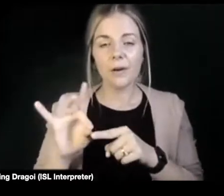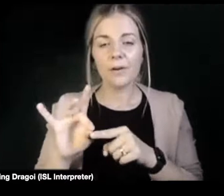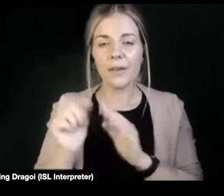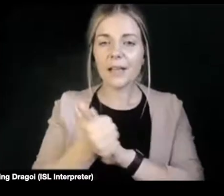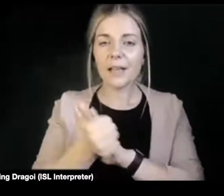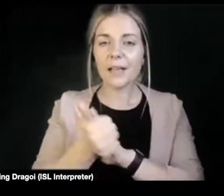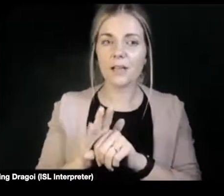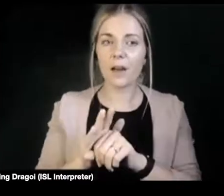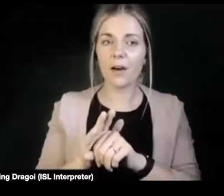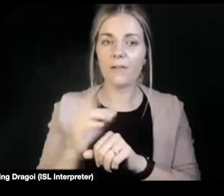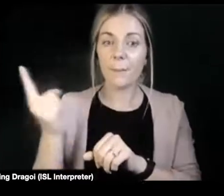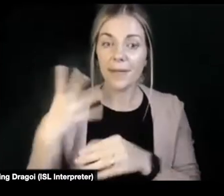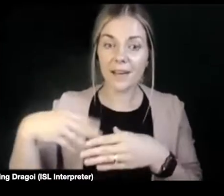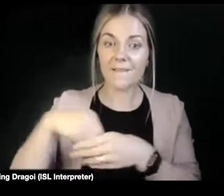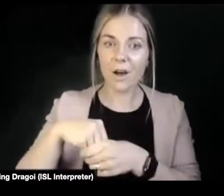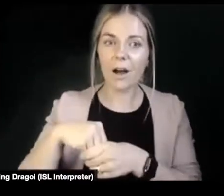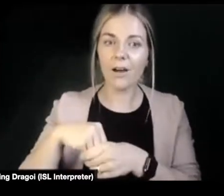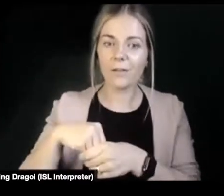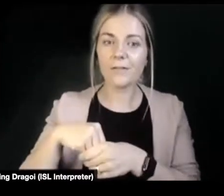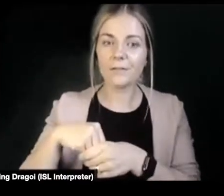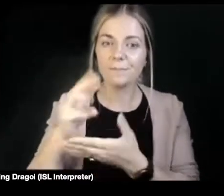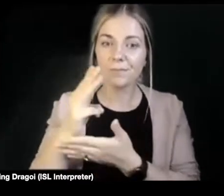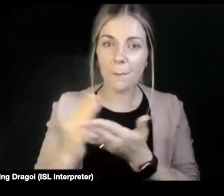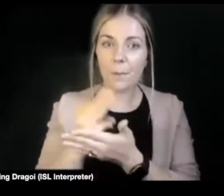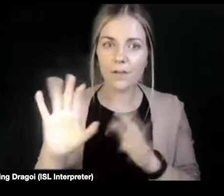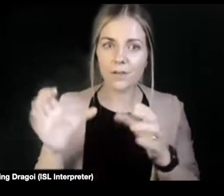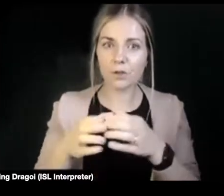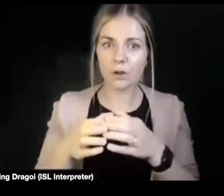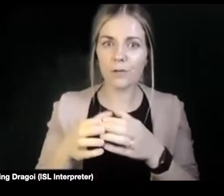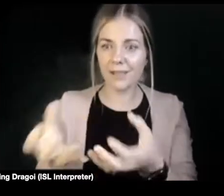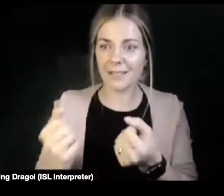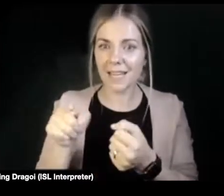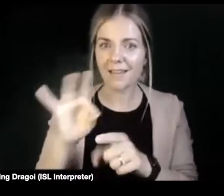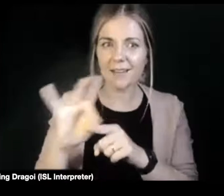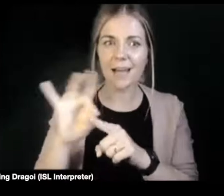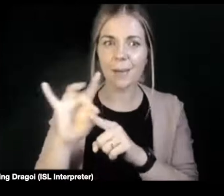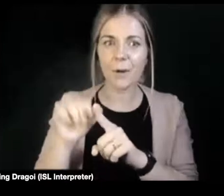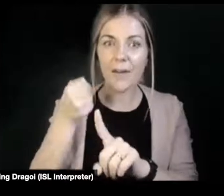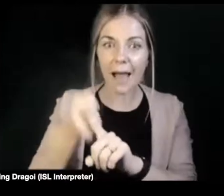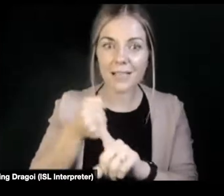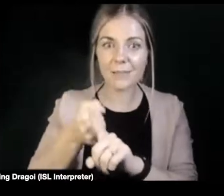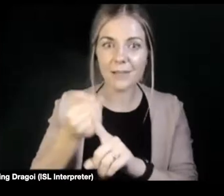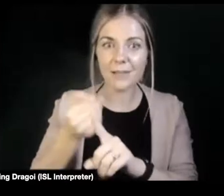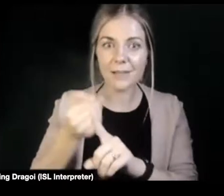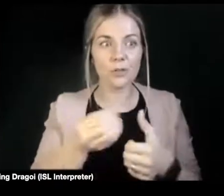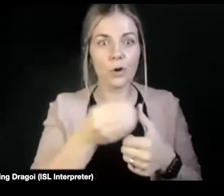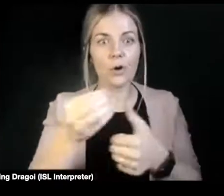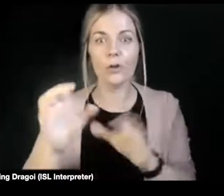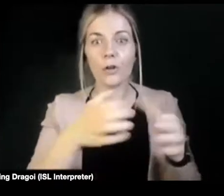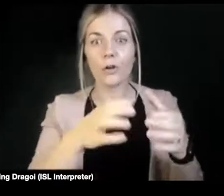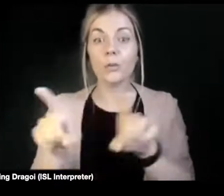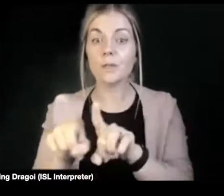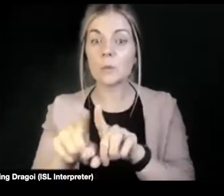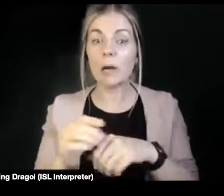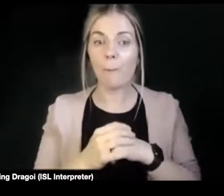with activism in one group and taking that activism into other groups too. And Arne, what do you